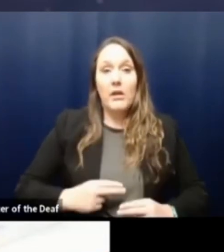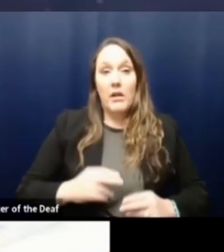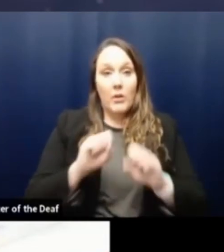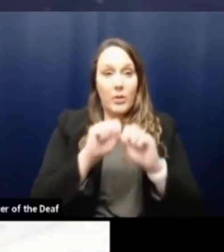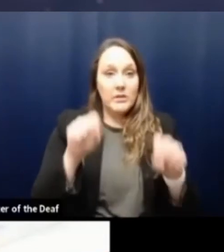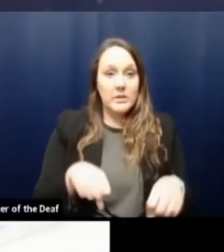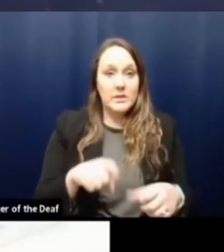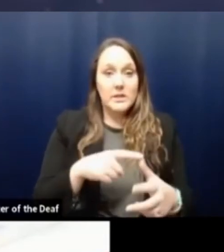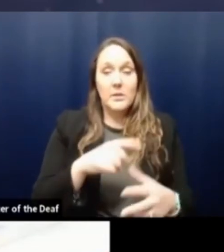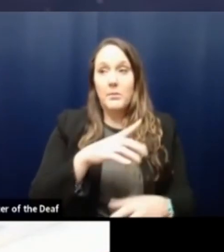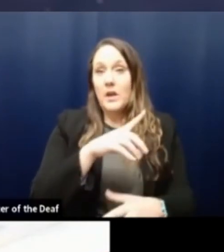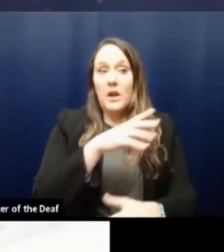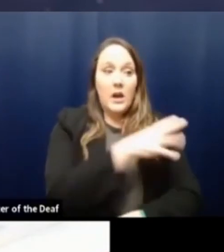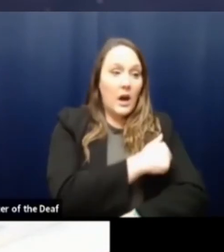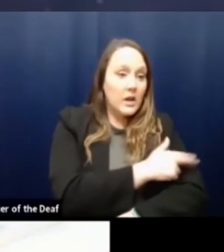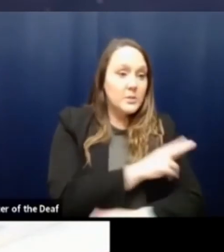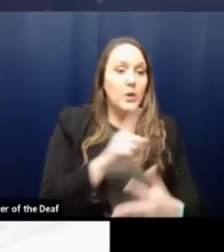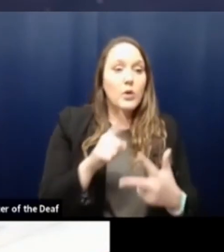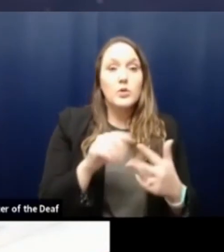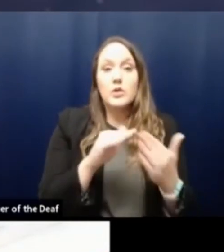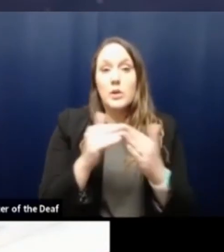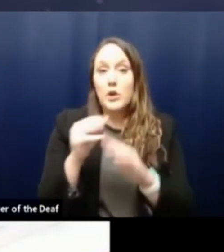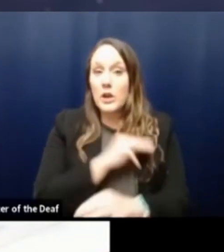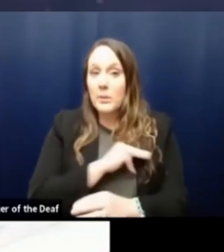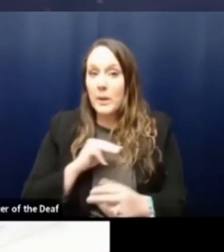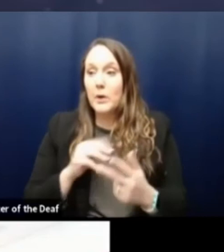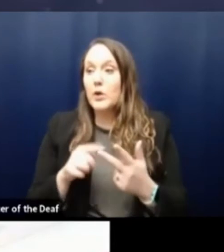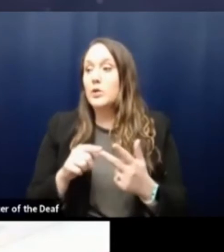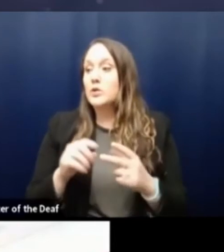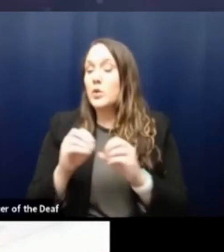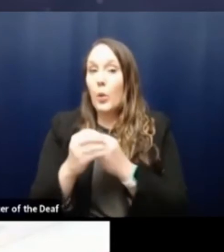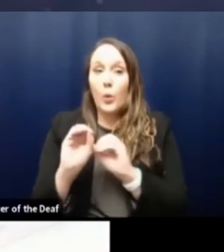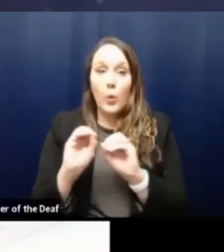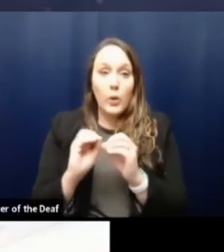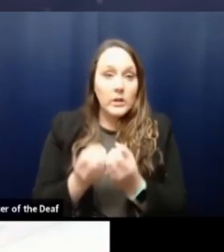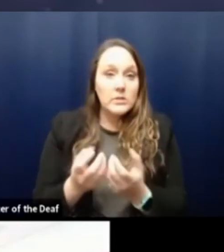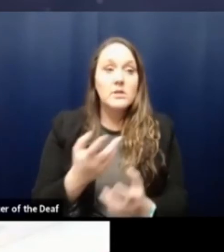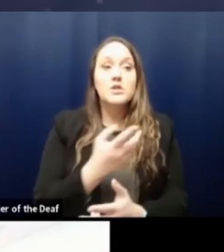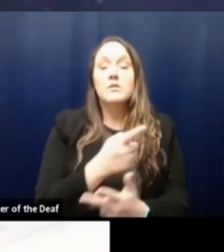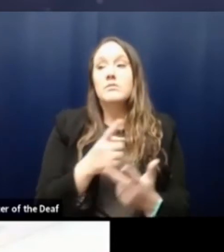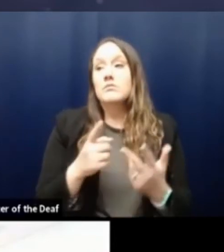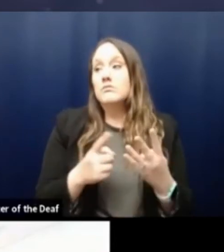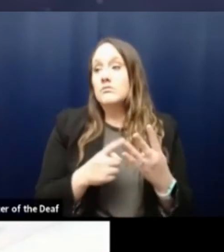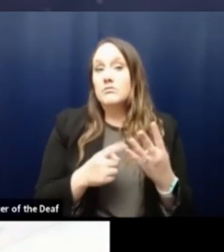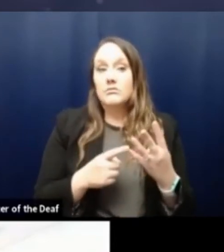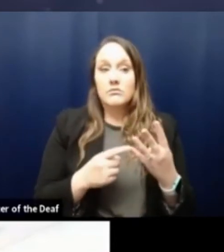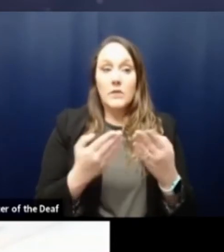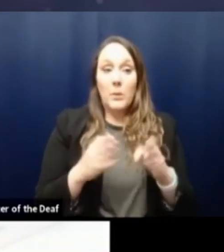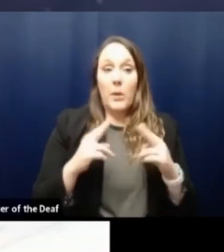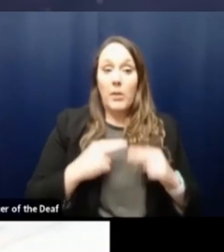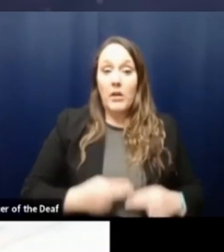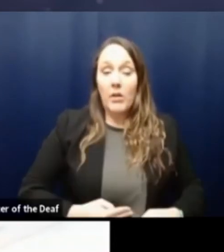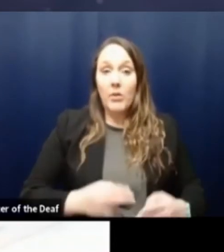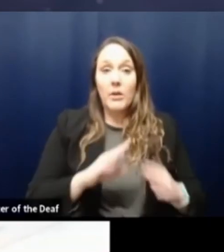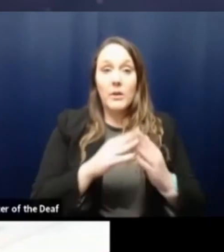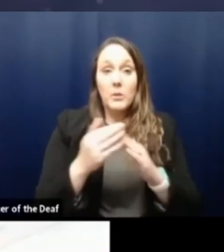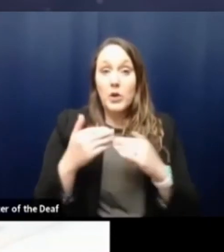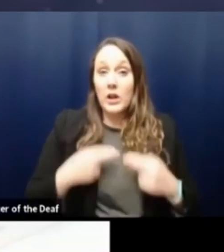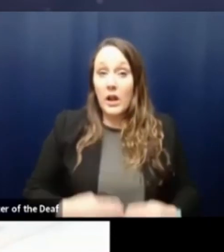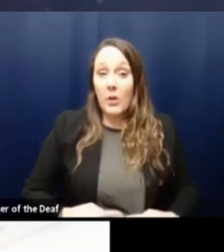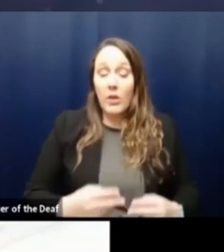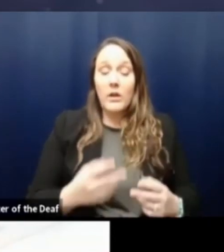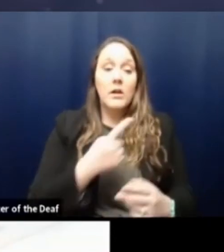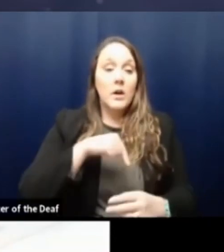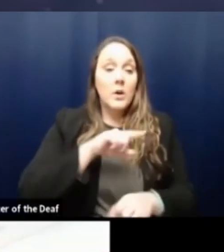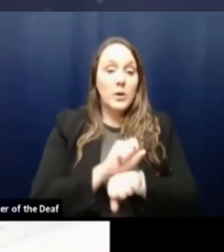hospitals, community members, community organizations, and public health. And, um, as such, we make, we